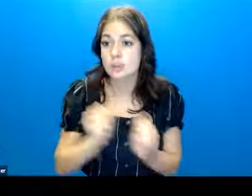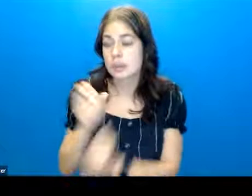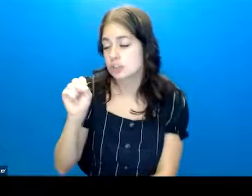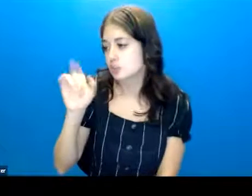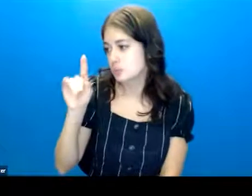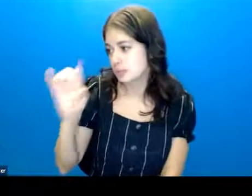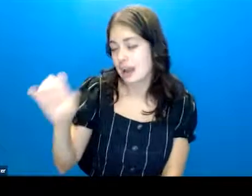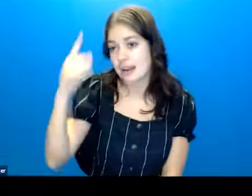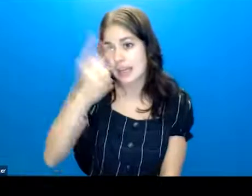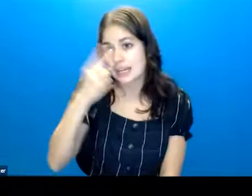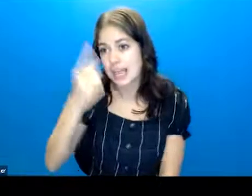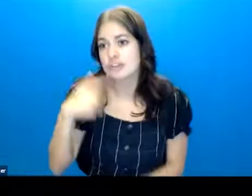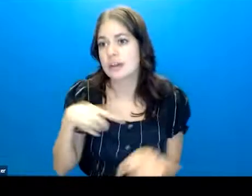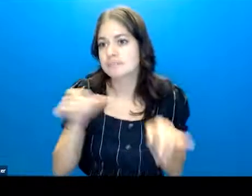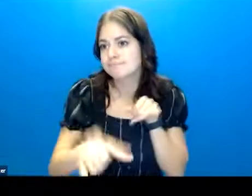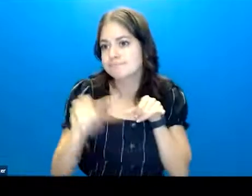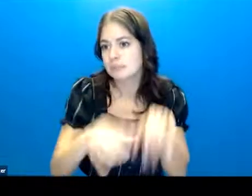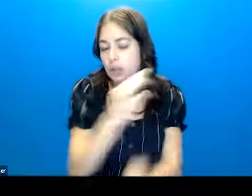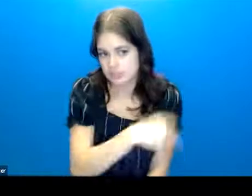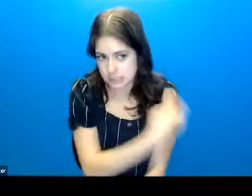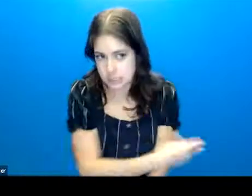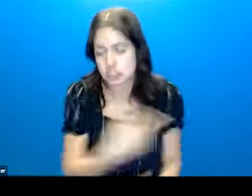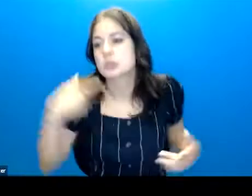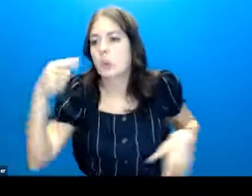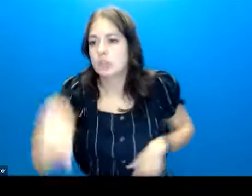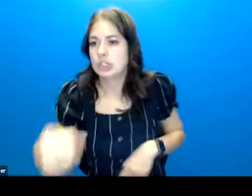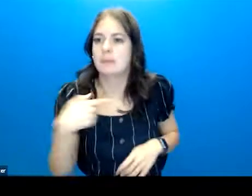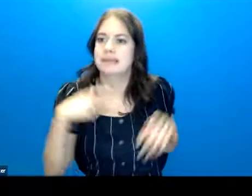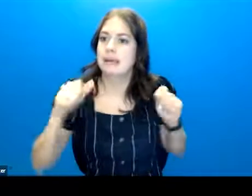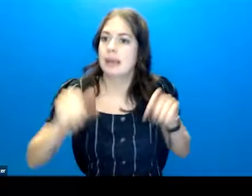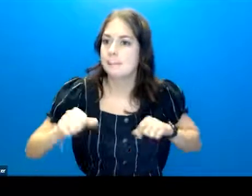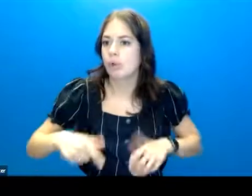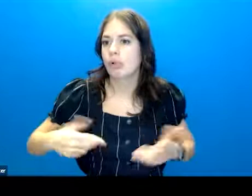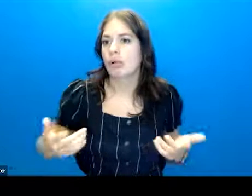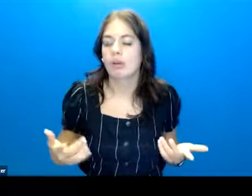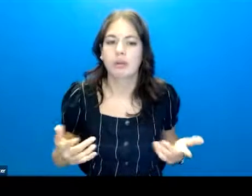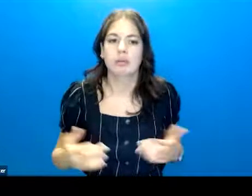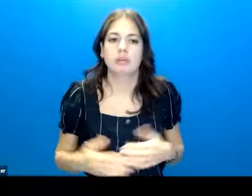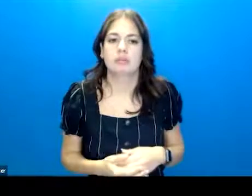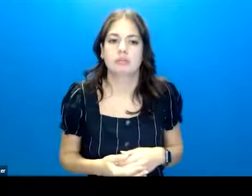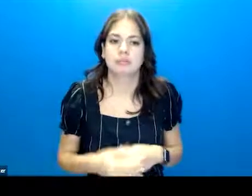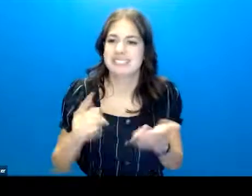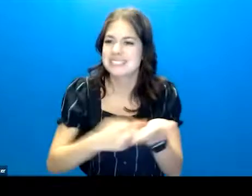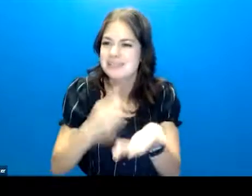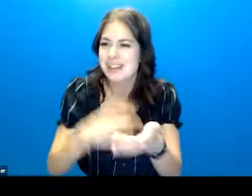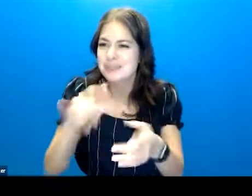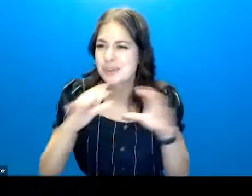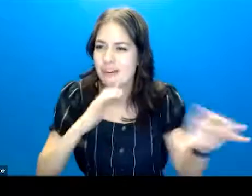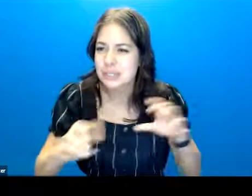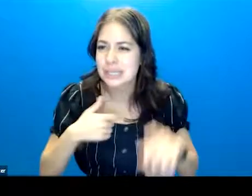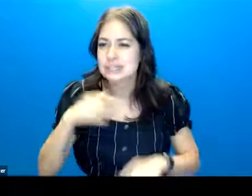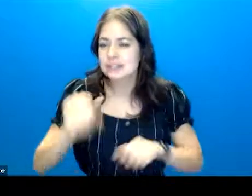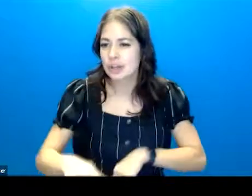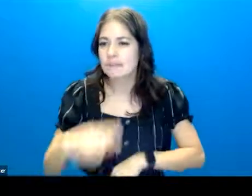ideation behavior and repeated hospitalizations. So she was able to, to, um, sometimes in those conversations,